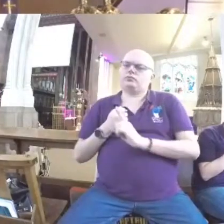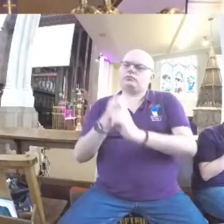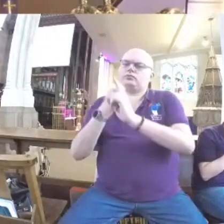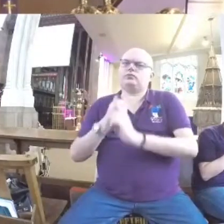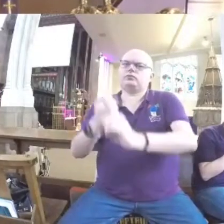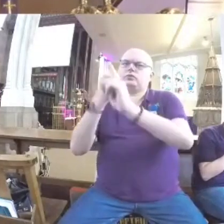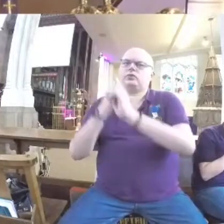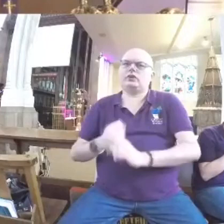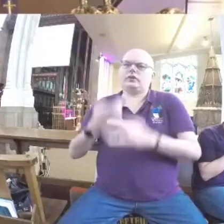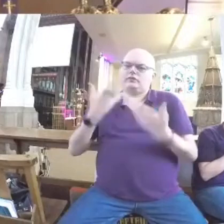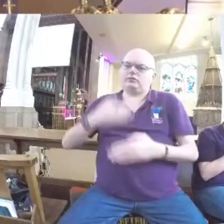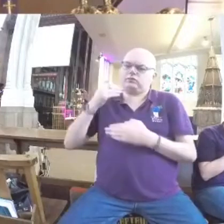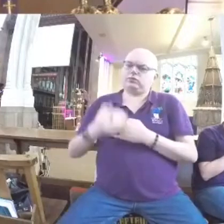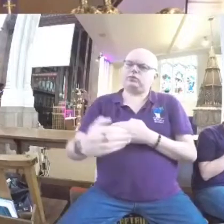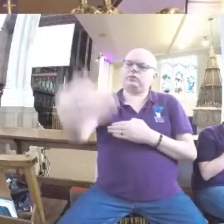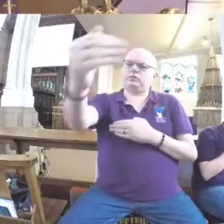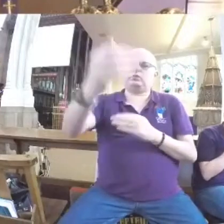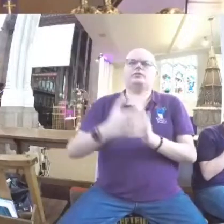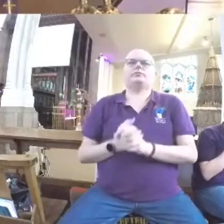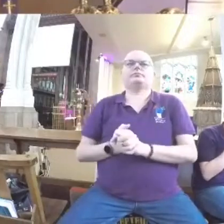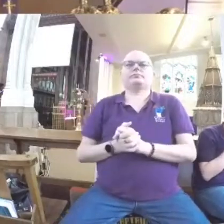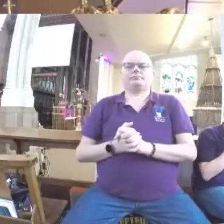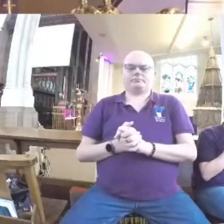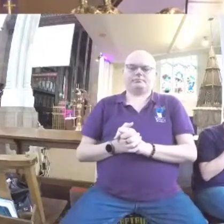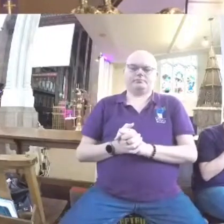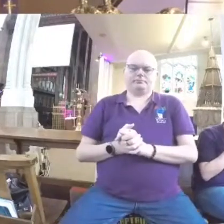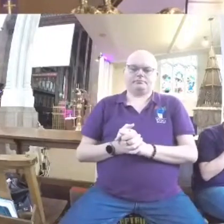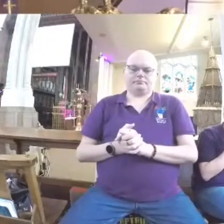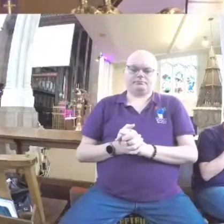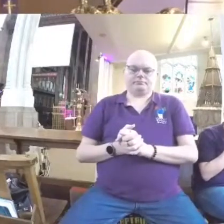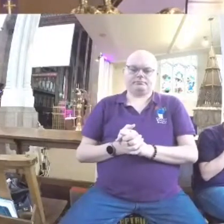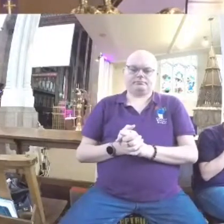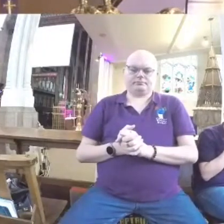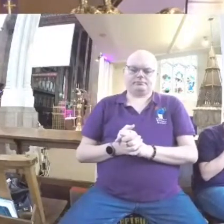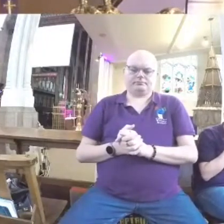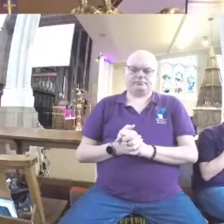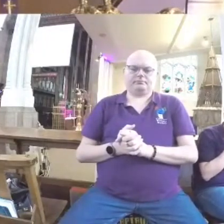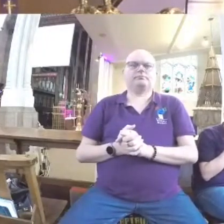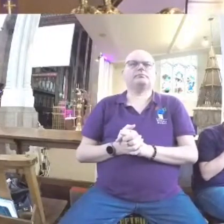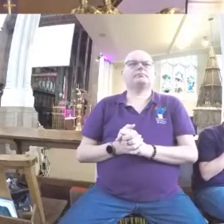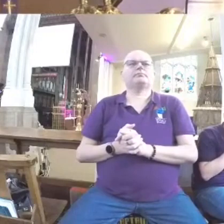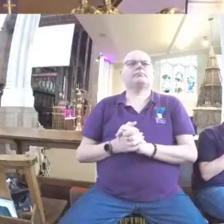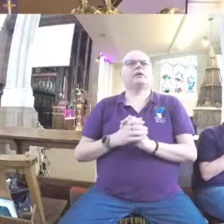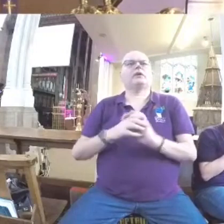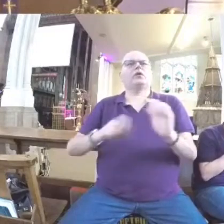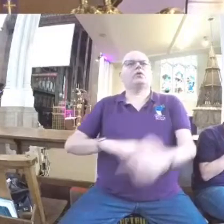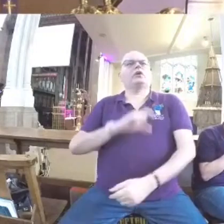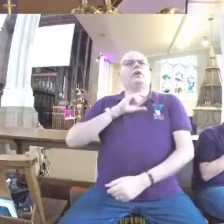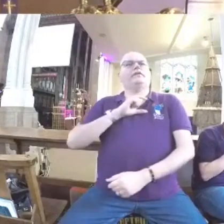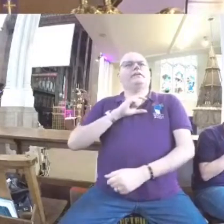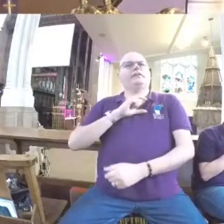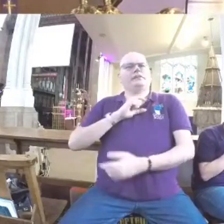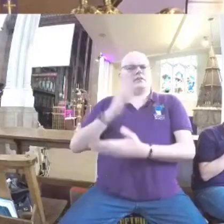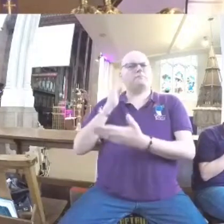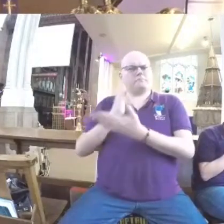coming in from this time forth and for even evermore. We're confident that promise is the,